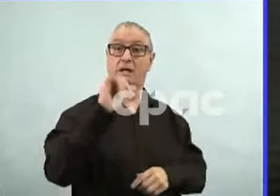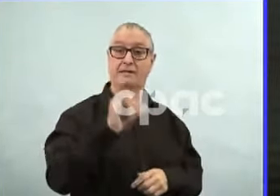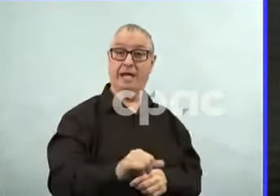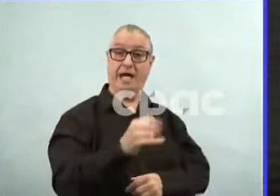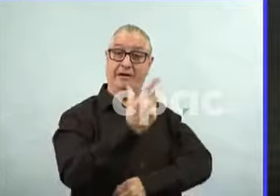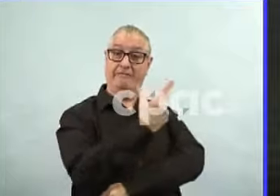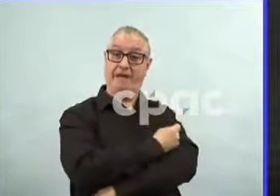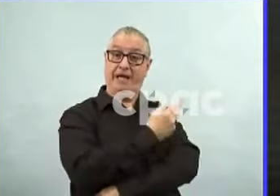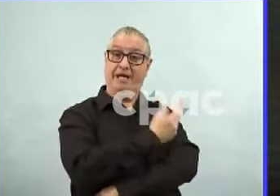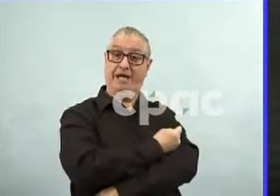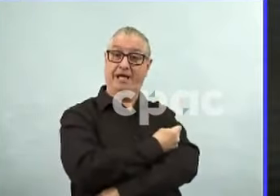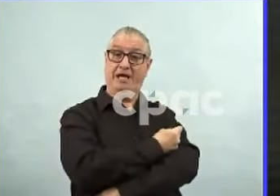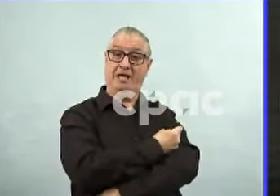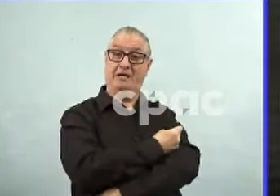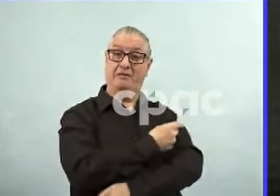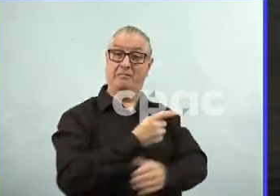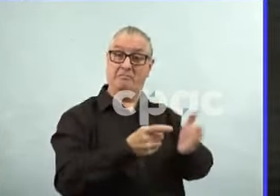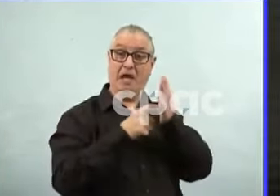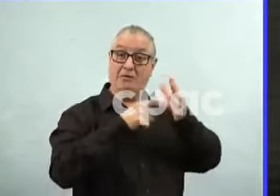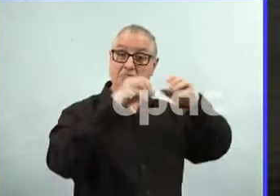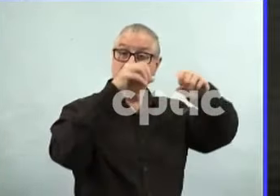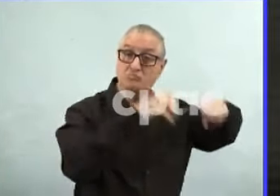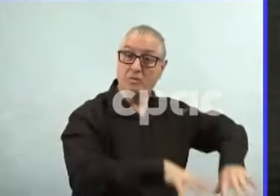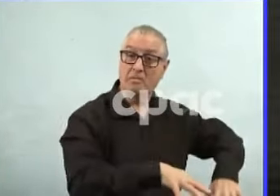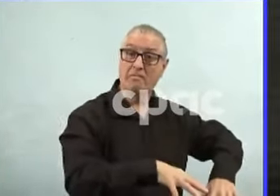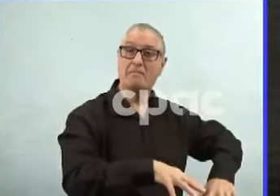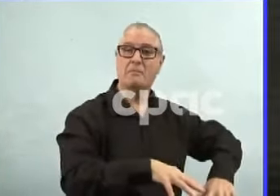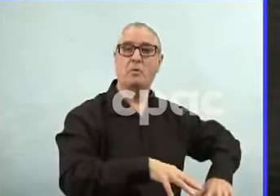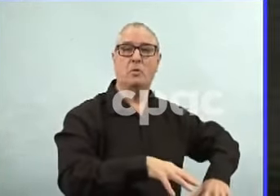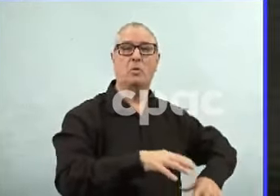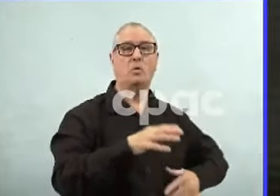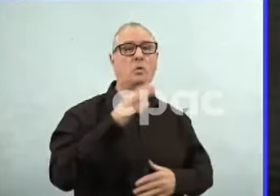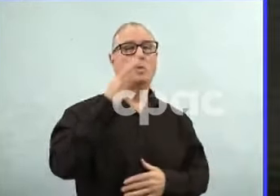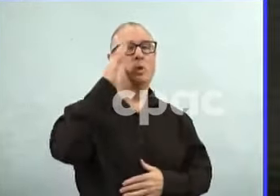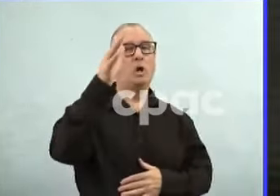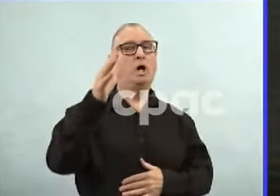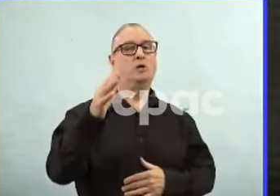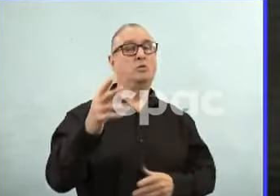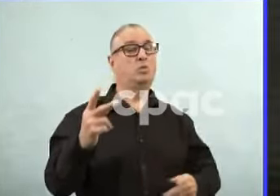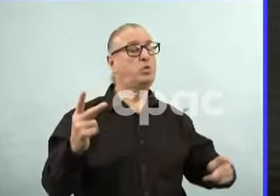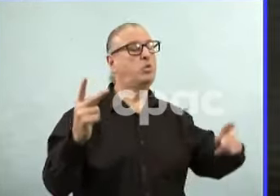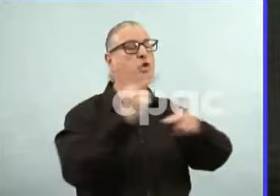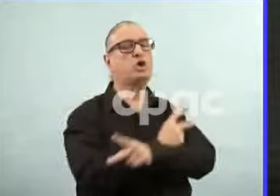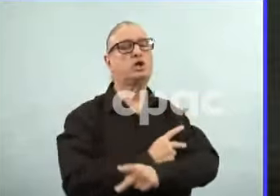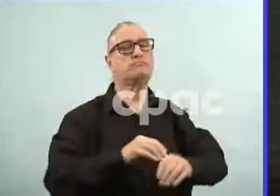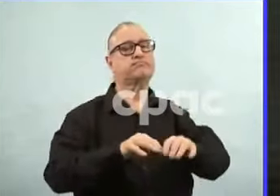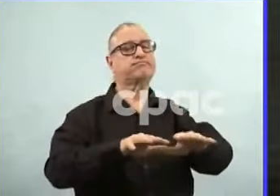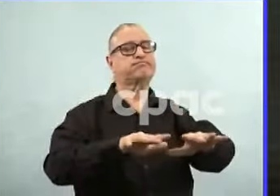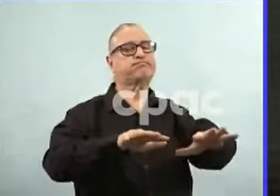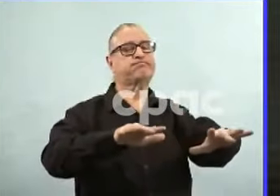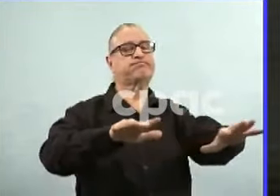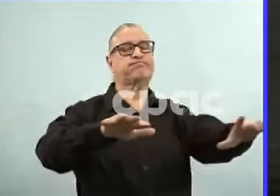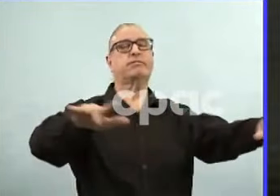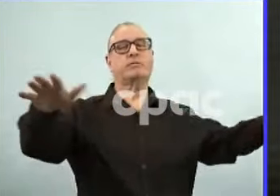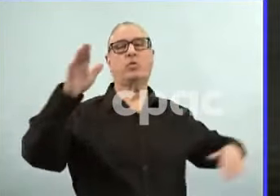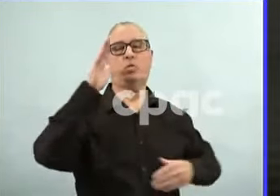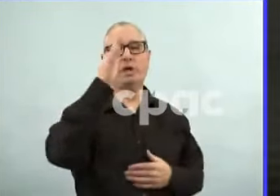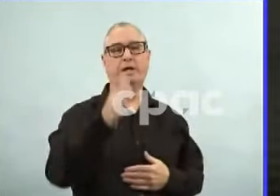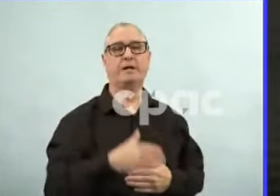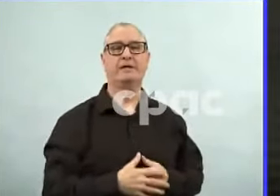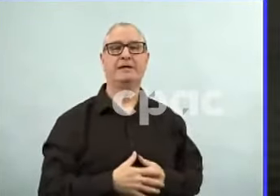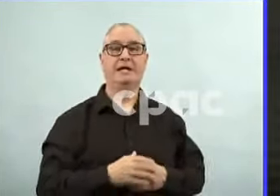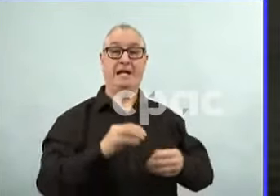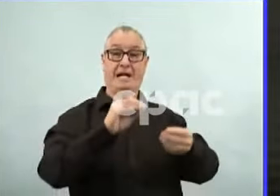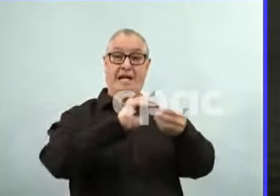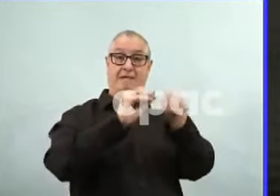show how much of an impact that would be. So, again, you know, we have to look at where our risk is. We gradually had put in